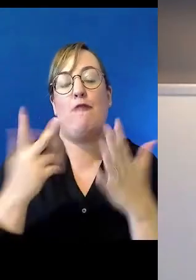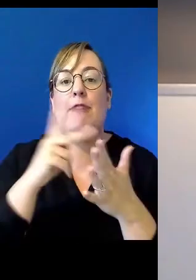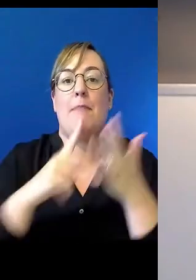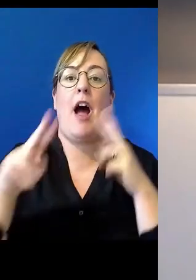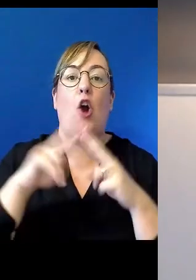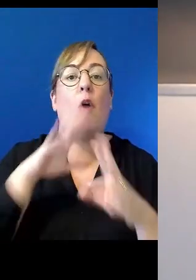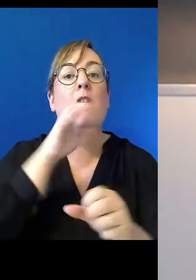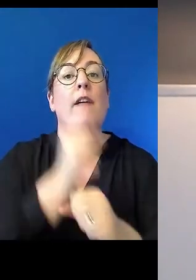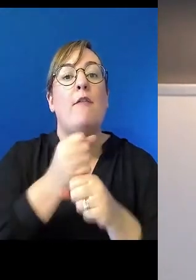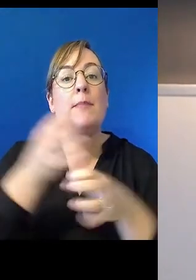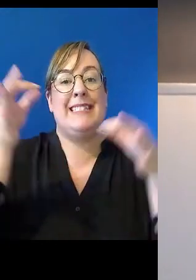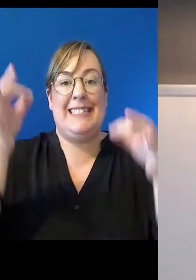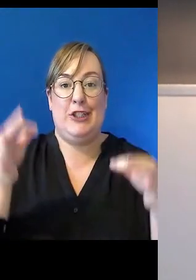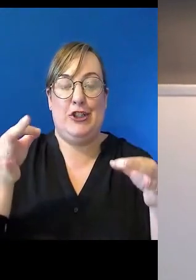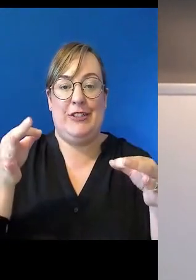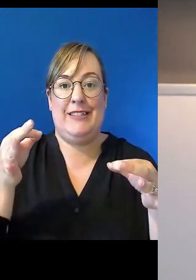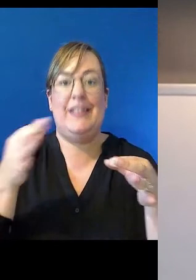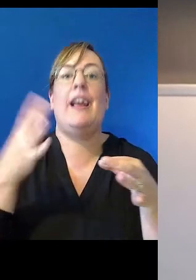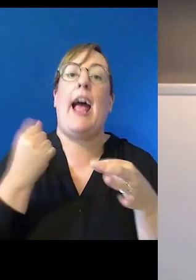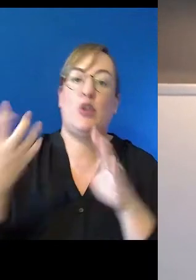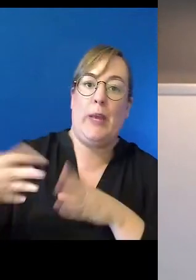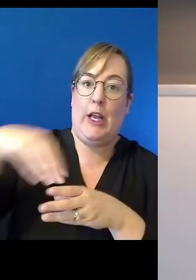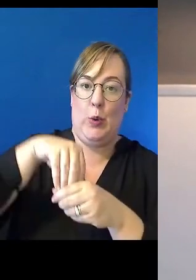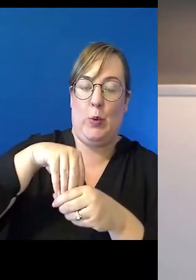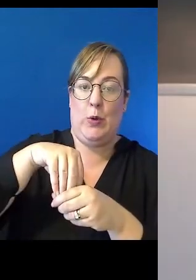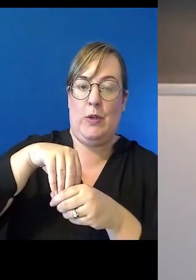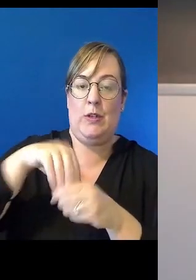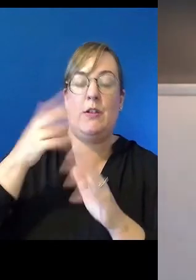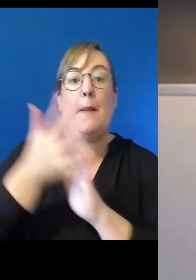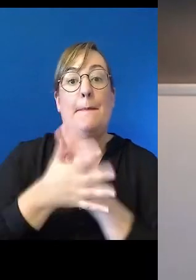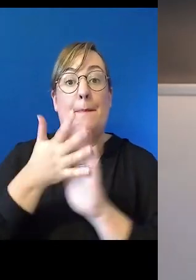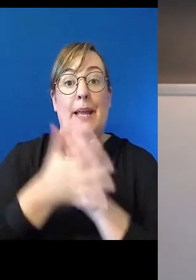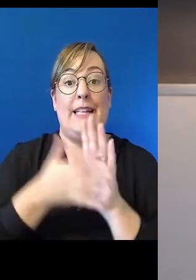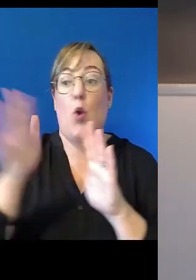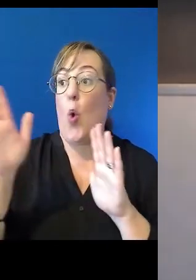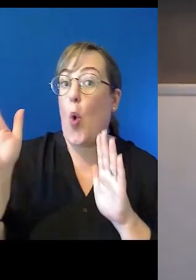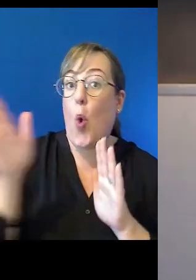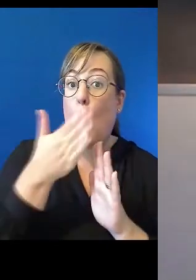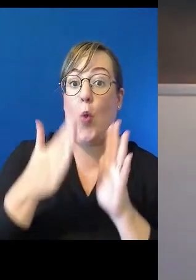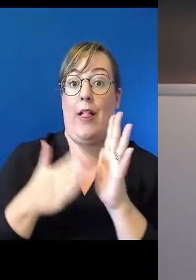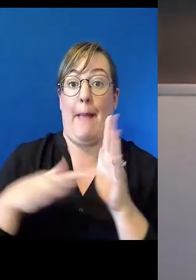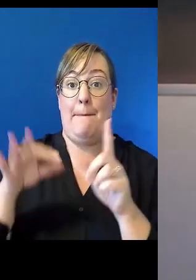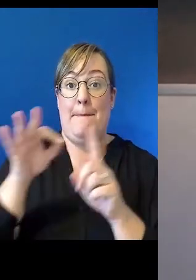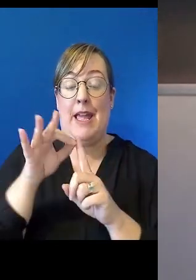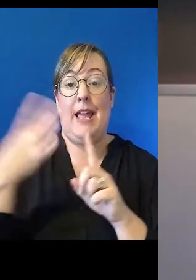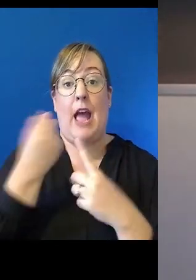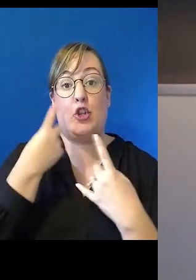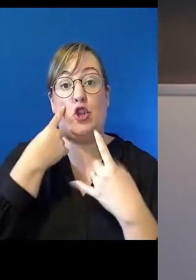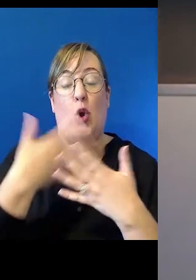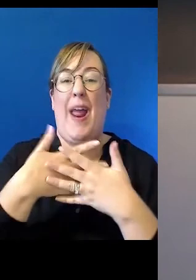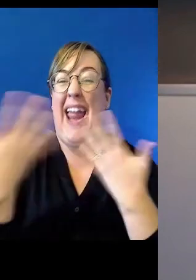So, that means that Cabinet should require Ministers to demonstrate how any policy proposal